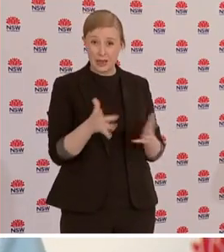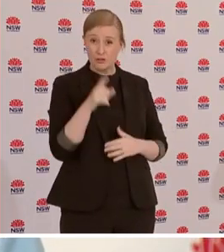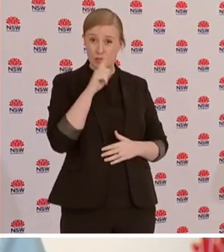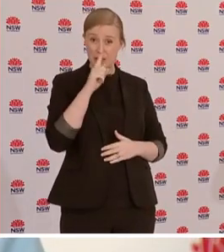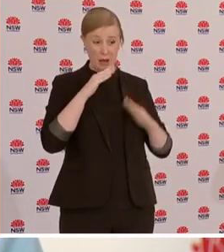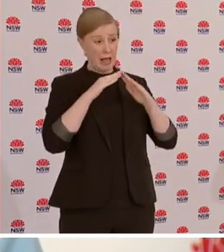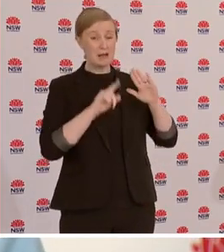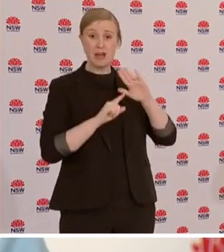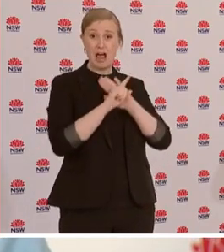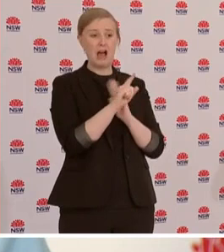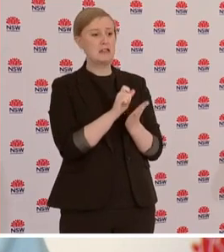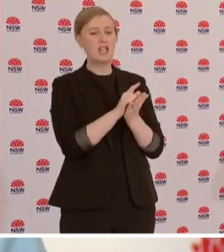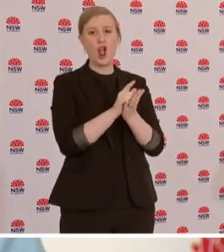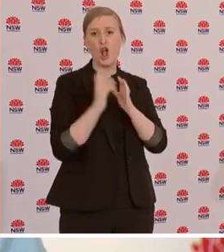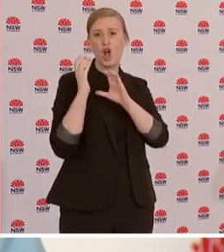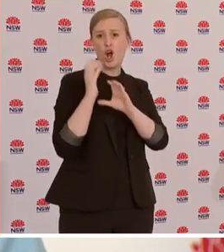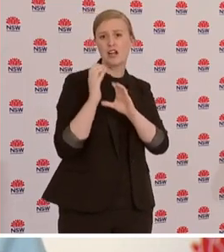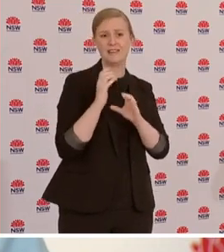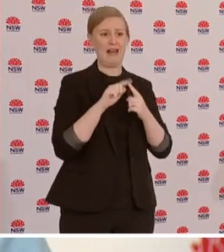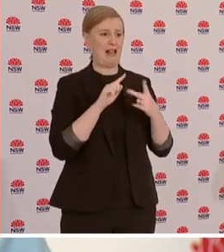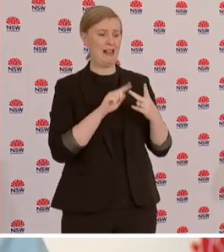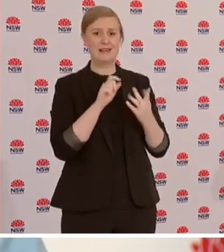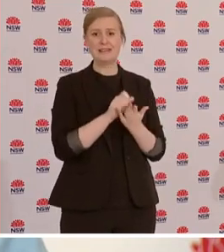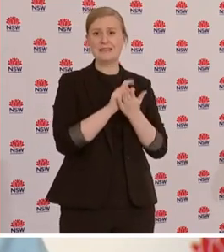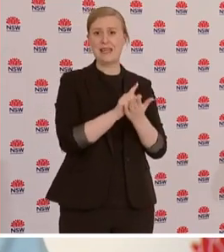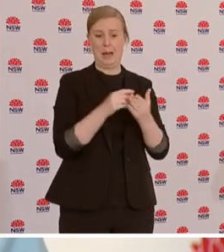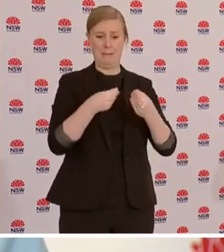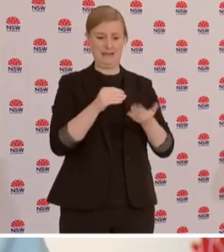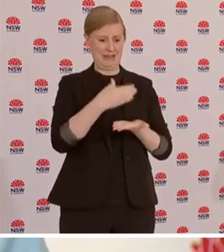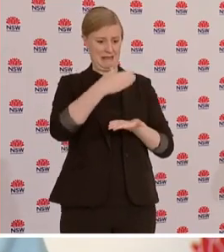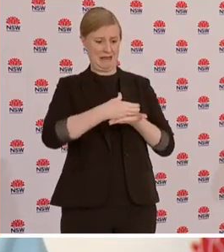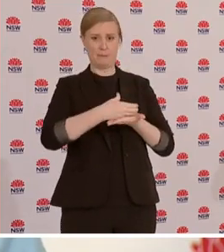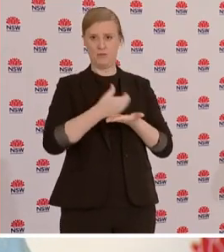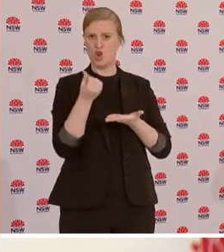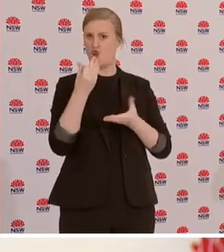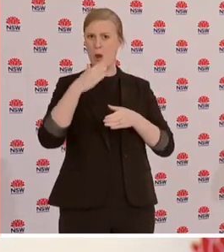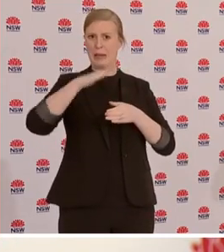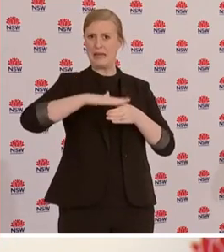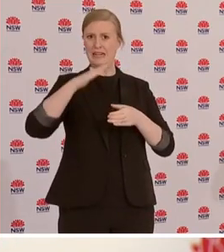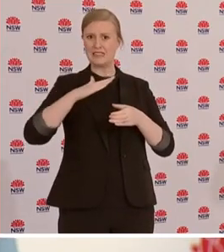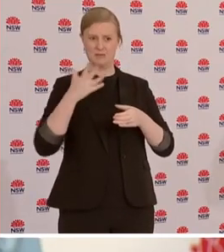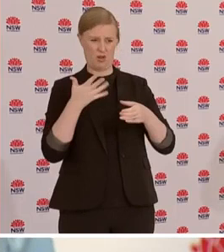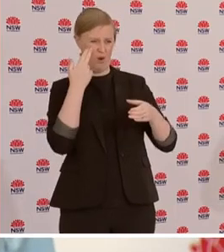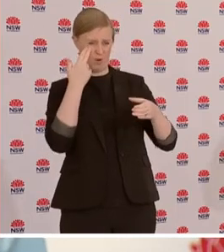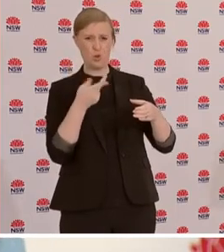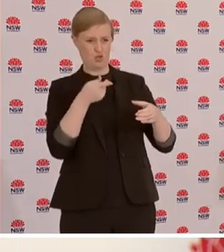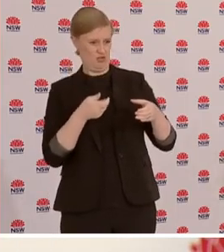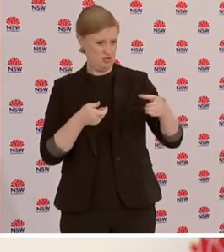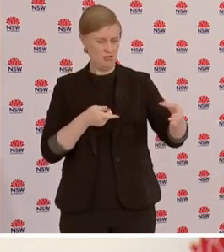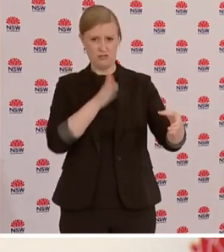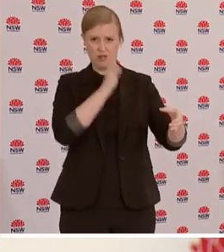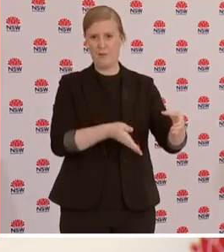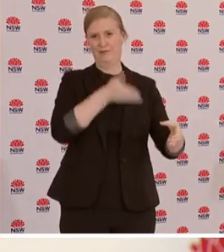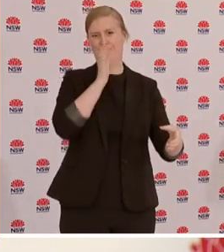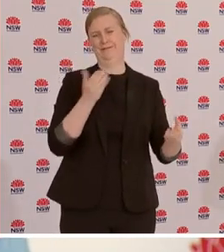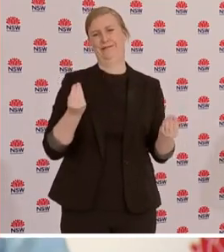without lids which is clearly designed to be consumed on the street. Thank you. Deputy Commissioner, while I've got you there, obviously one